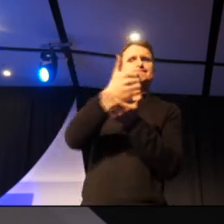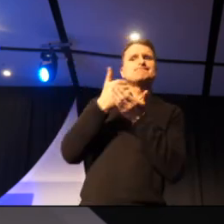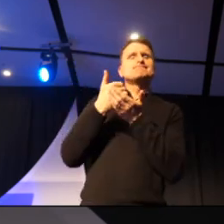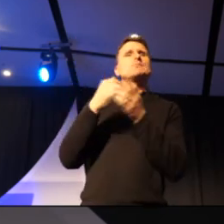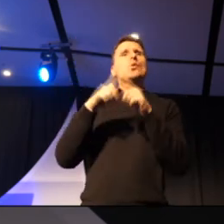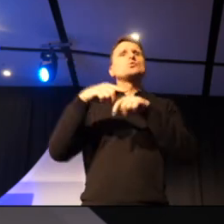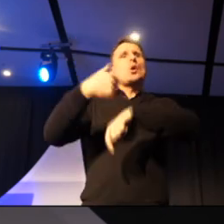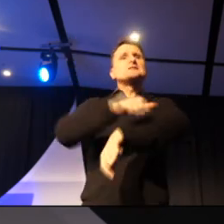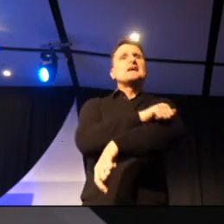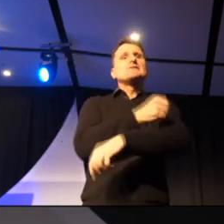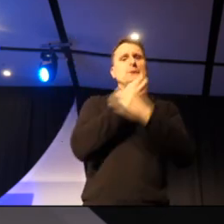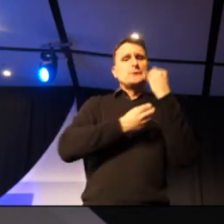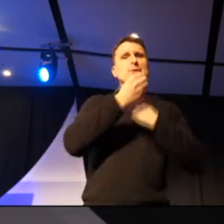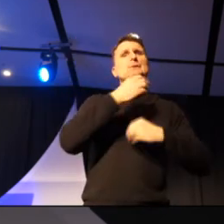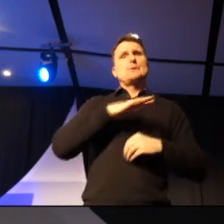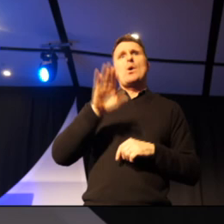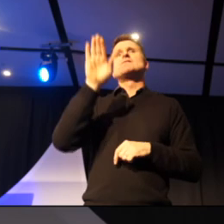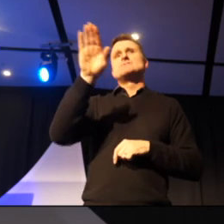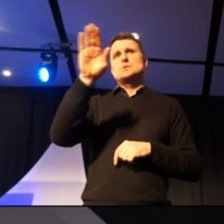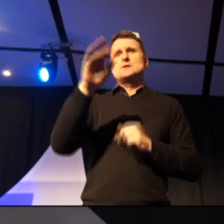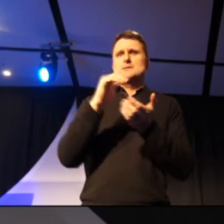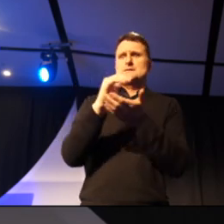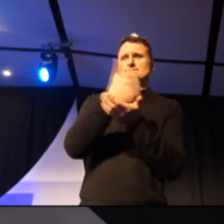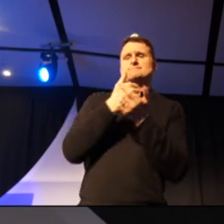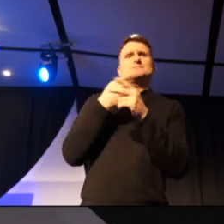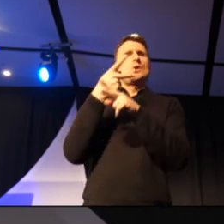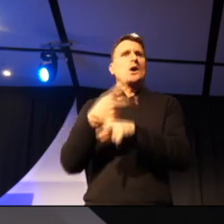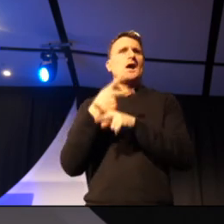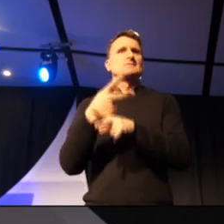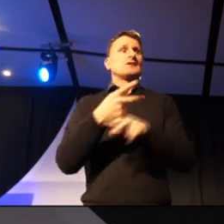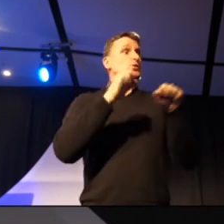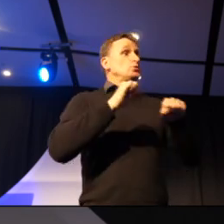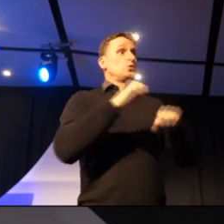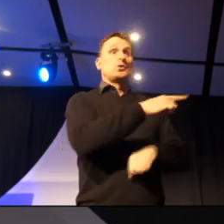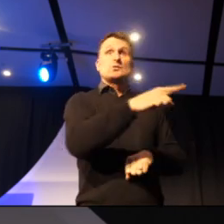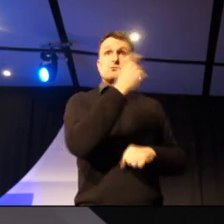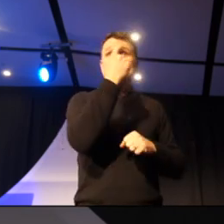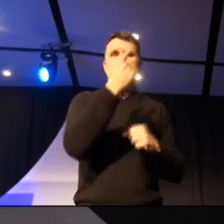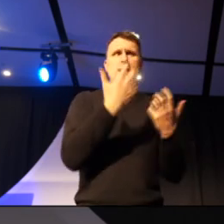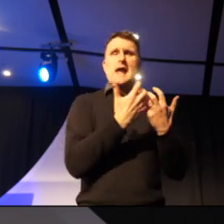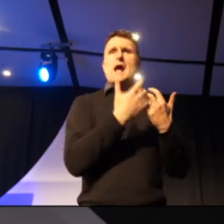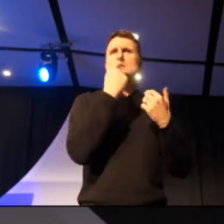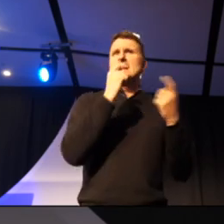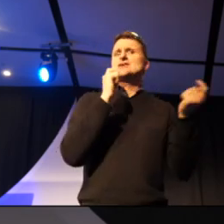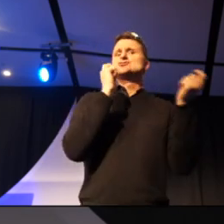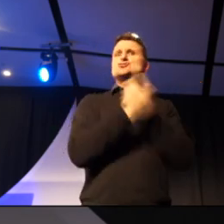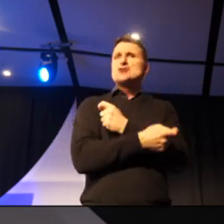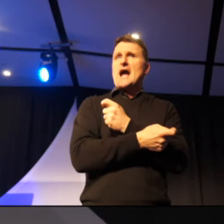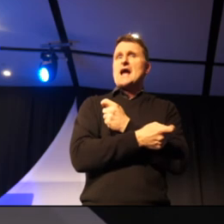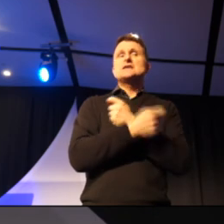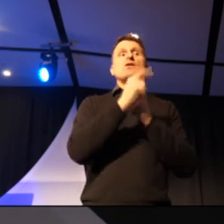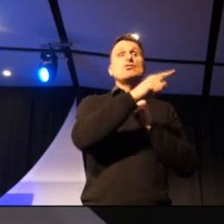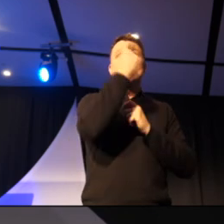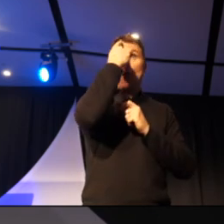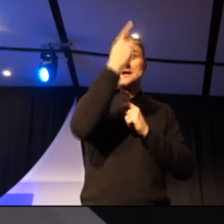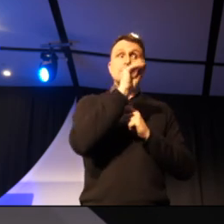And so these are actions that we talk with the students and talk about how they can change, take these ideas home with them, so we